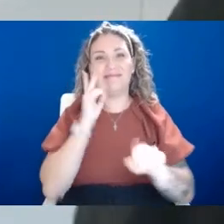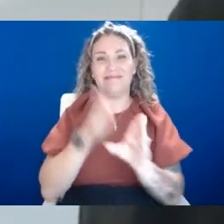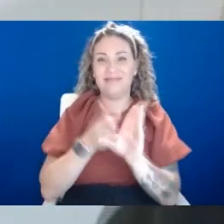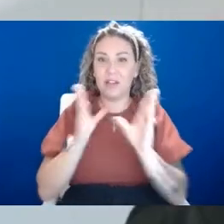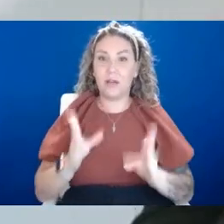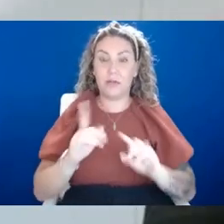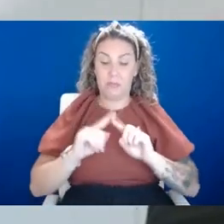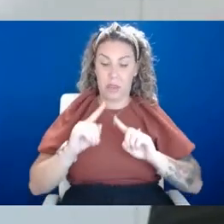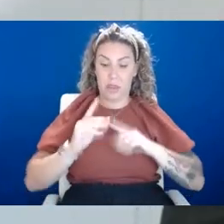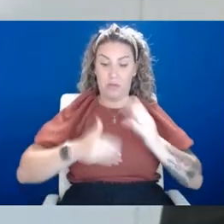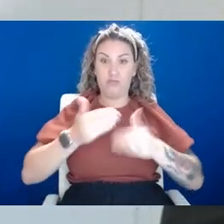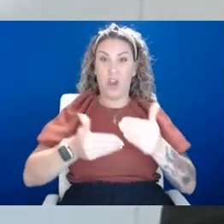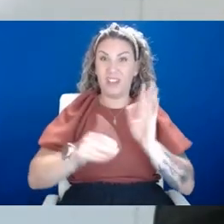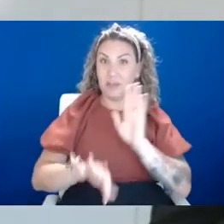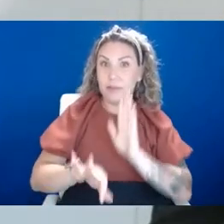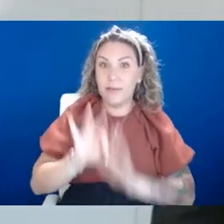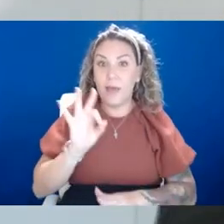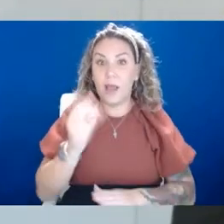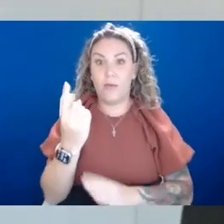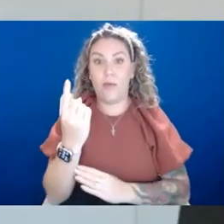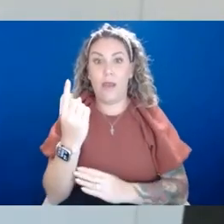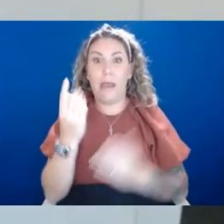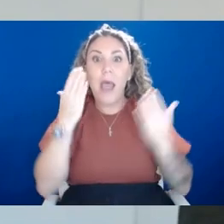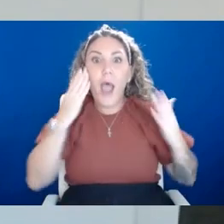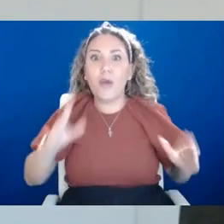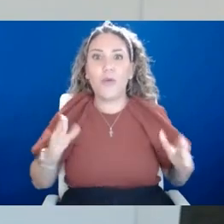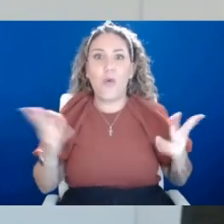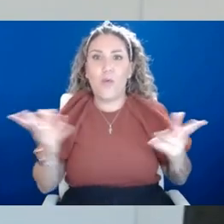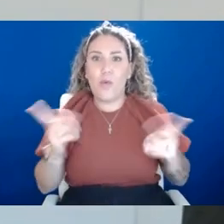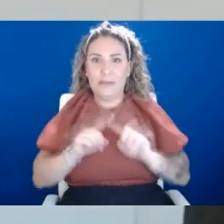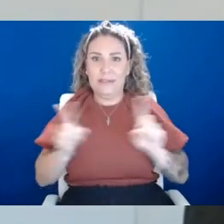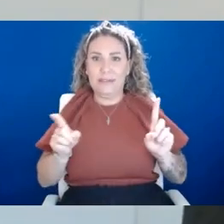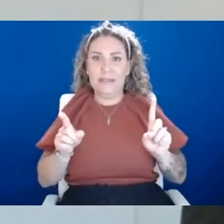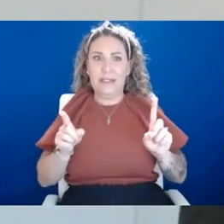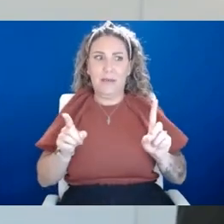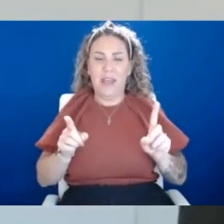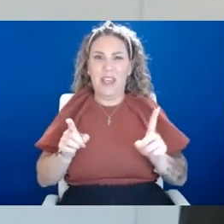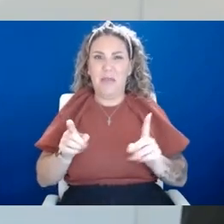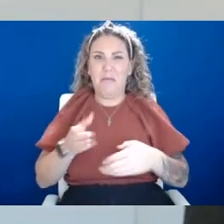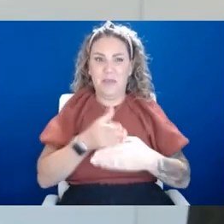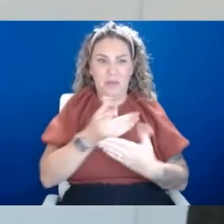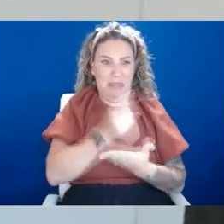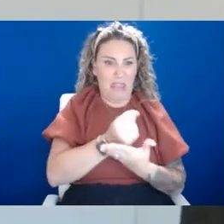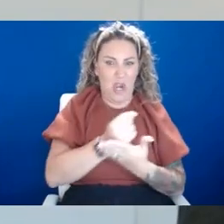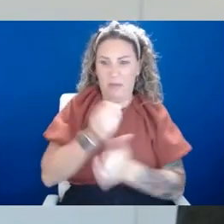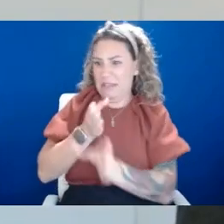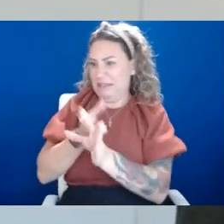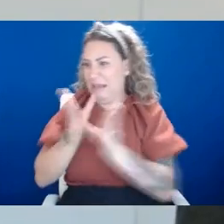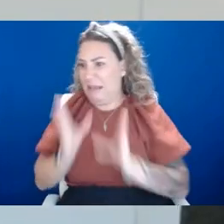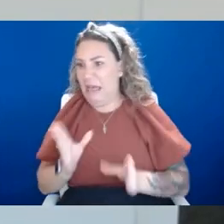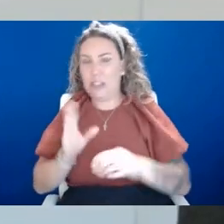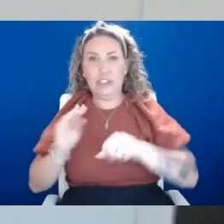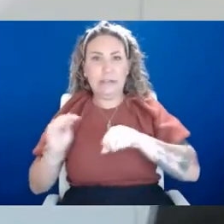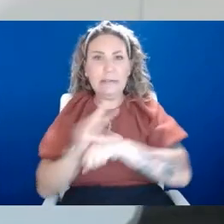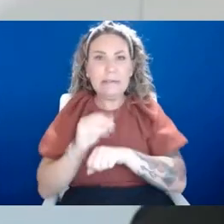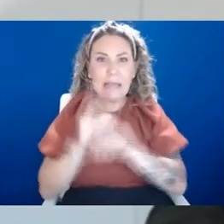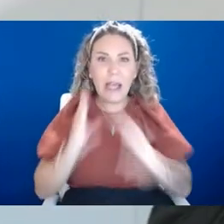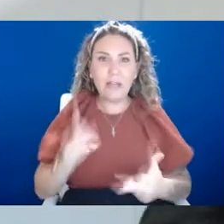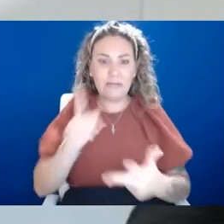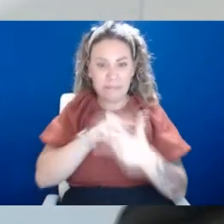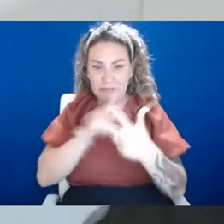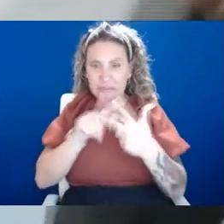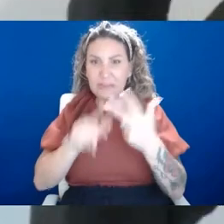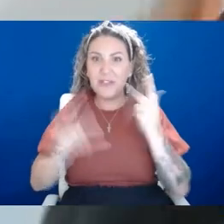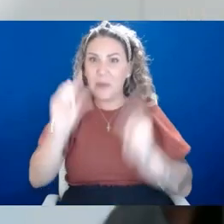process of trying to find a psychologist, I didn't even know what was the difference between a therapist, a psychologist, a counselor. So I was going to Google tapping